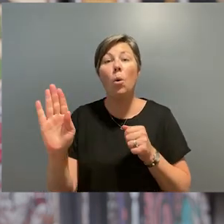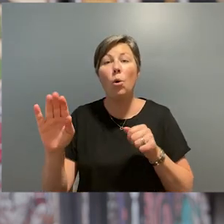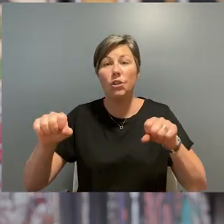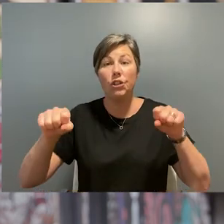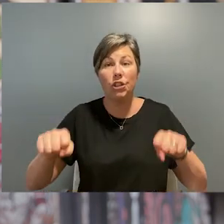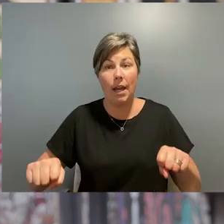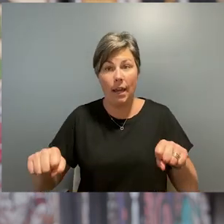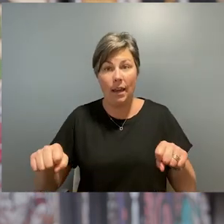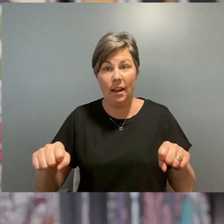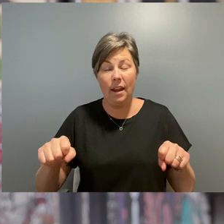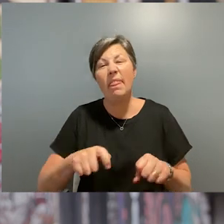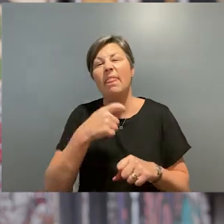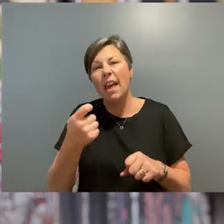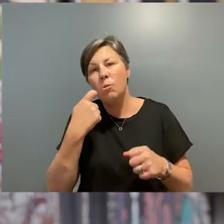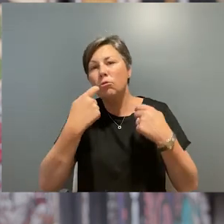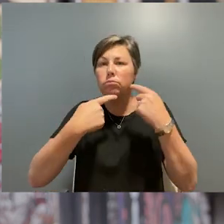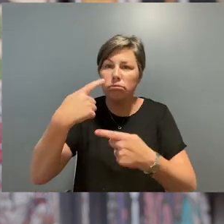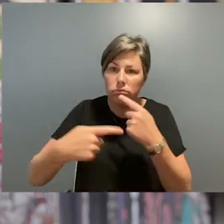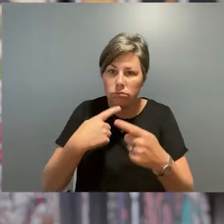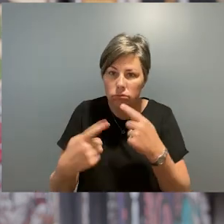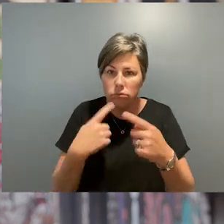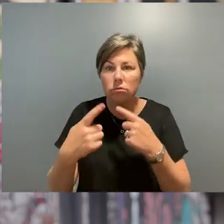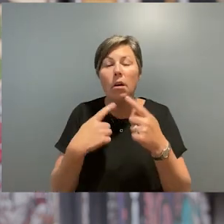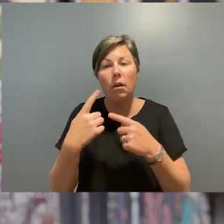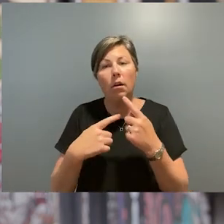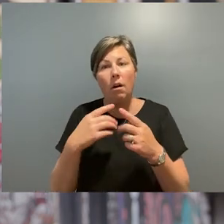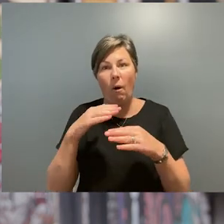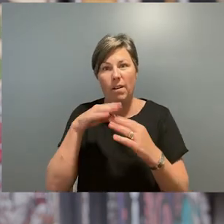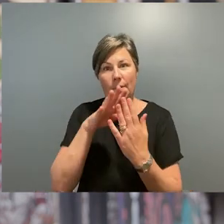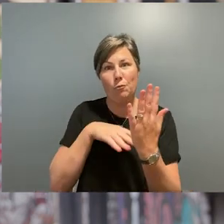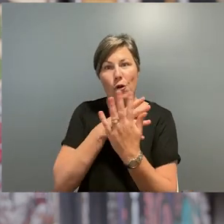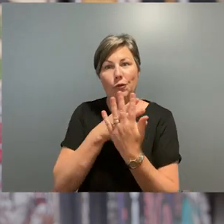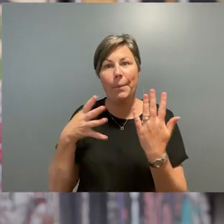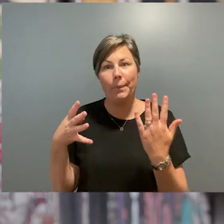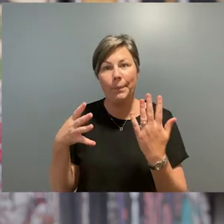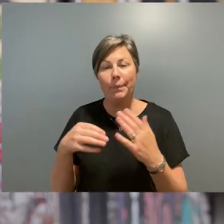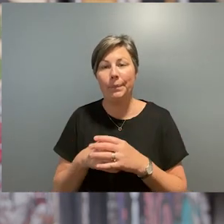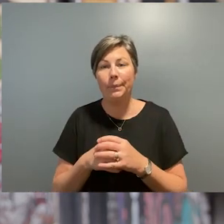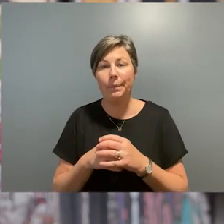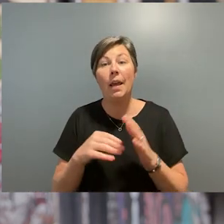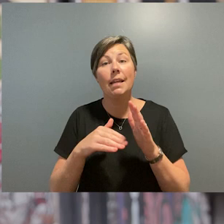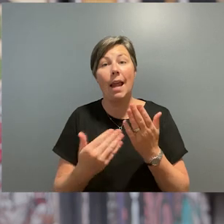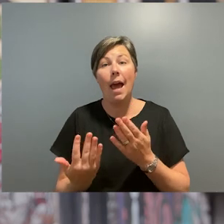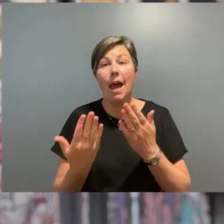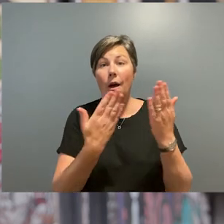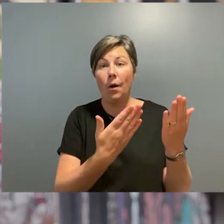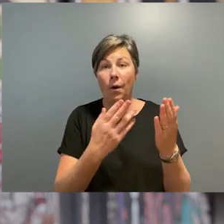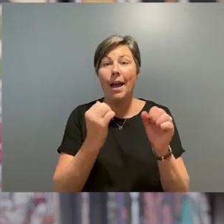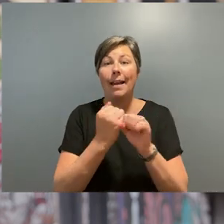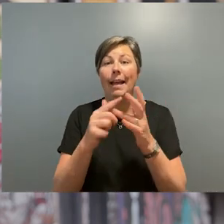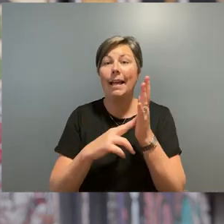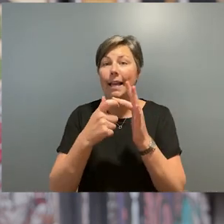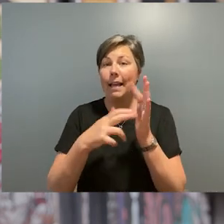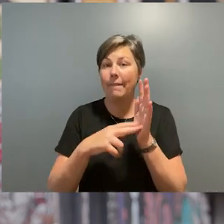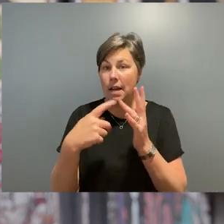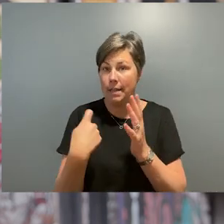it will be time to hear about the program itself from our Artistic Director, Elias Redstone. I'd like to now introduce Her Excellency, the